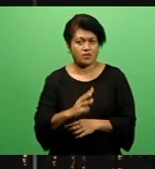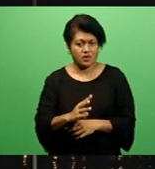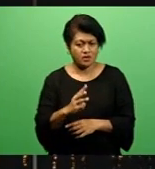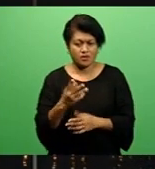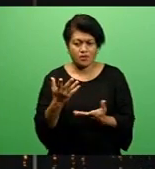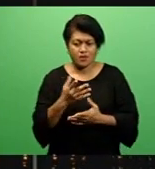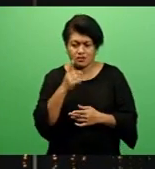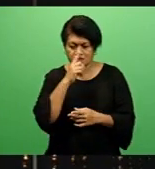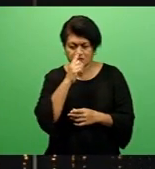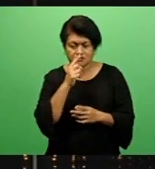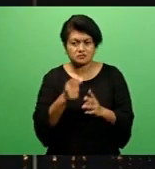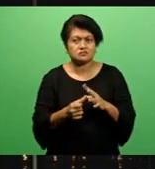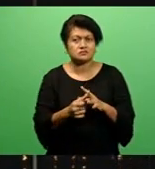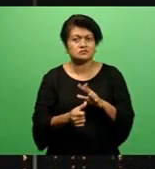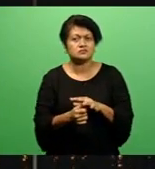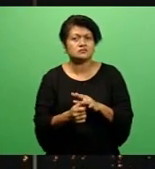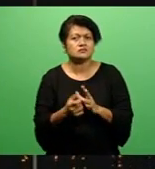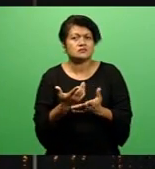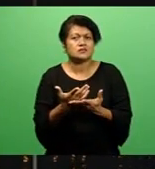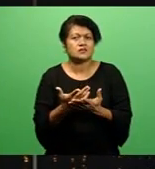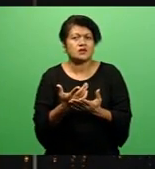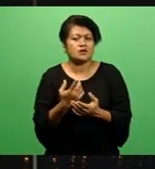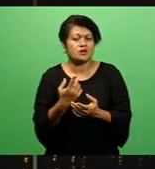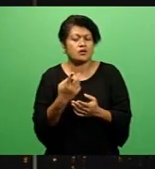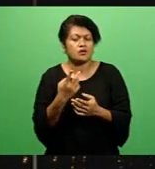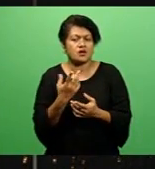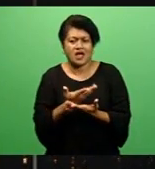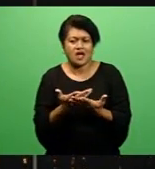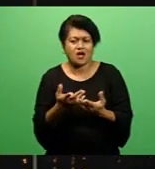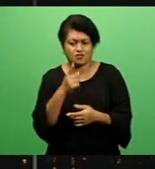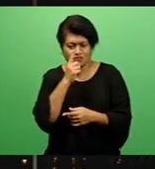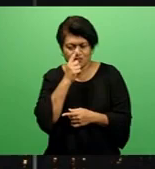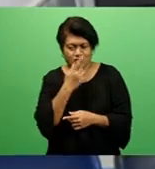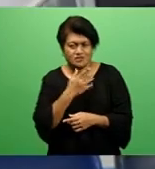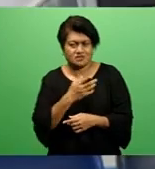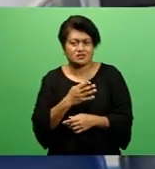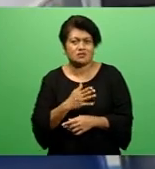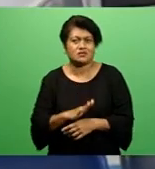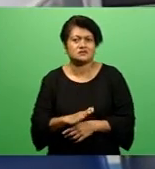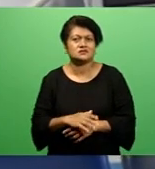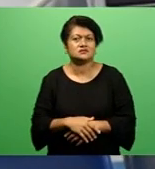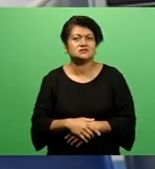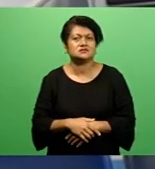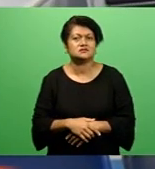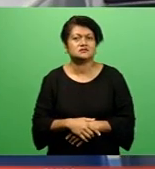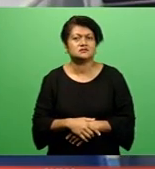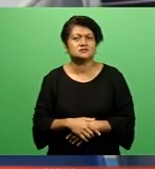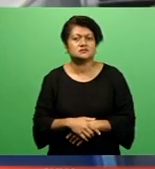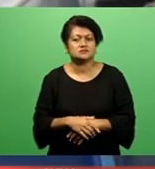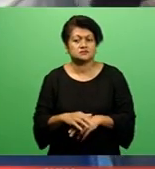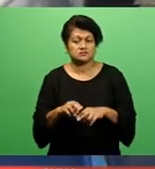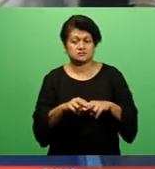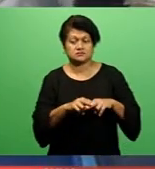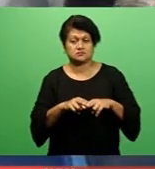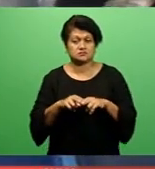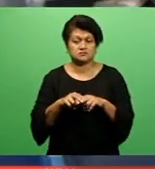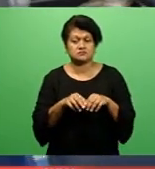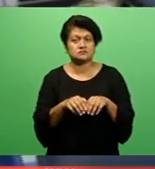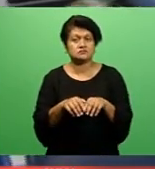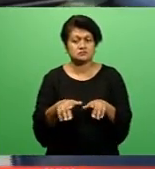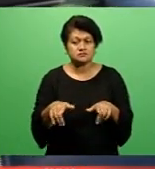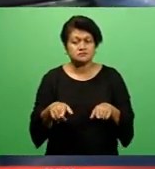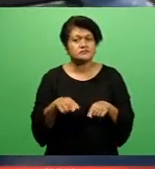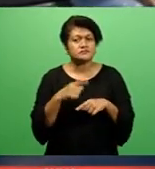will be distributed according to the wishes of the trustee. Jeshula reports. Fiji Public Trustee Chief